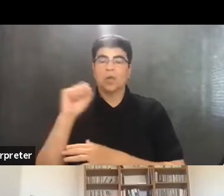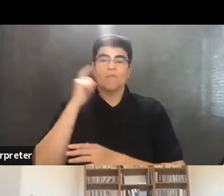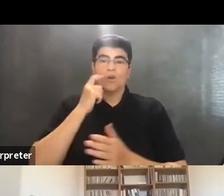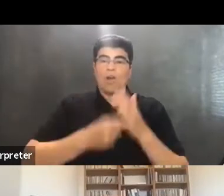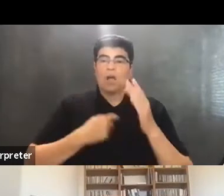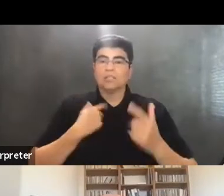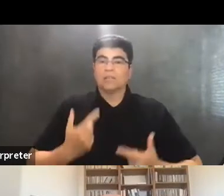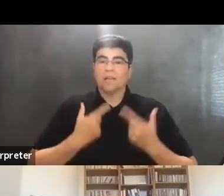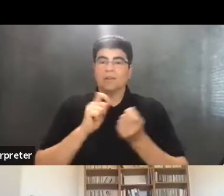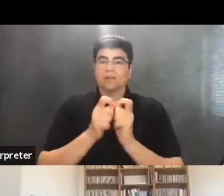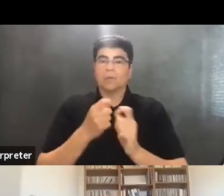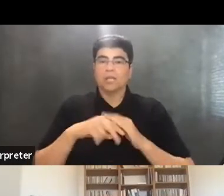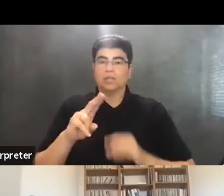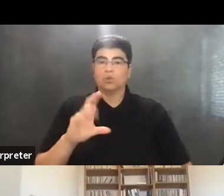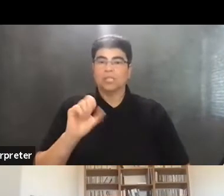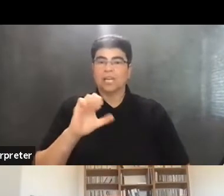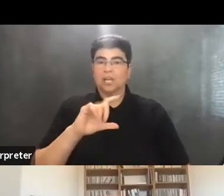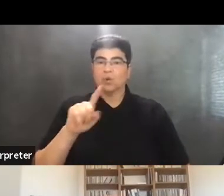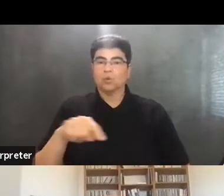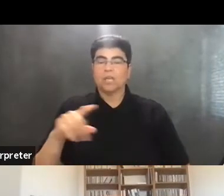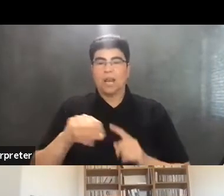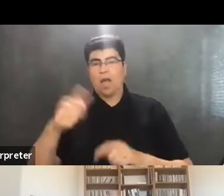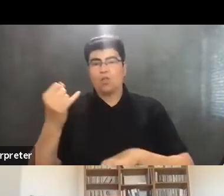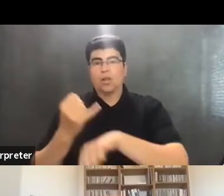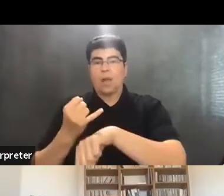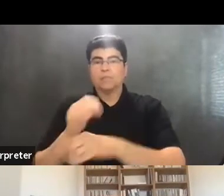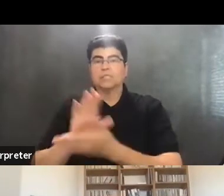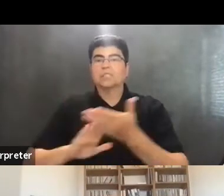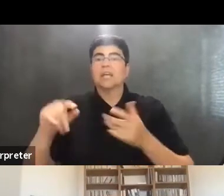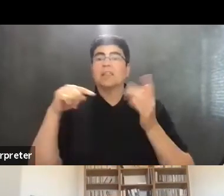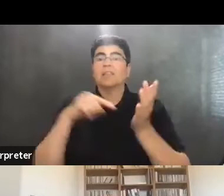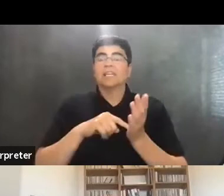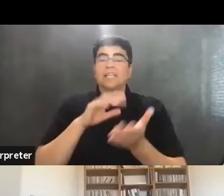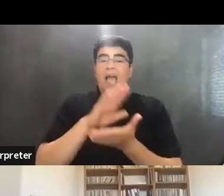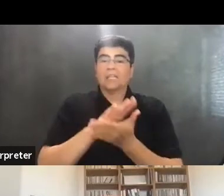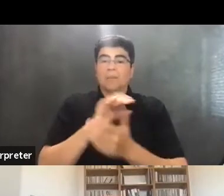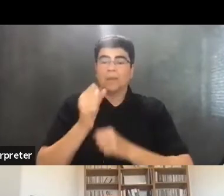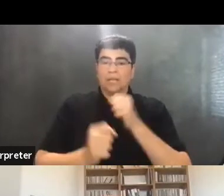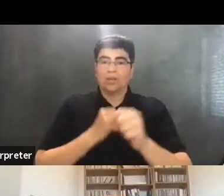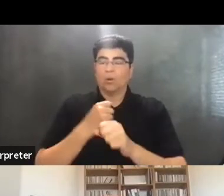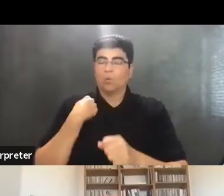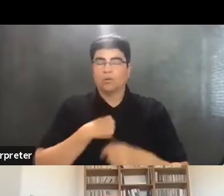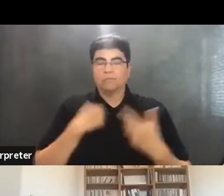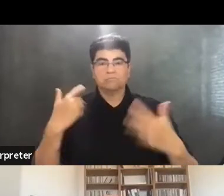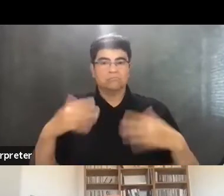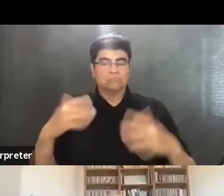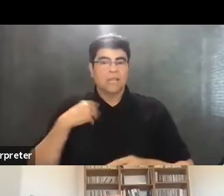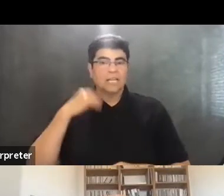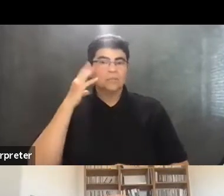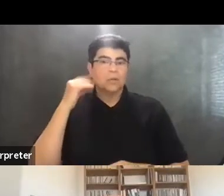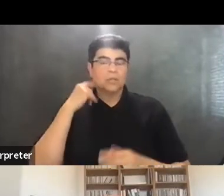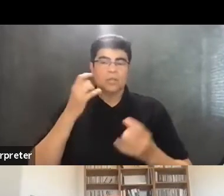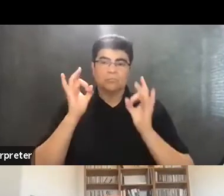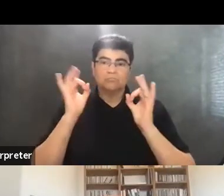adjustment at UC Santa Cruz and other campuses this academic year have experienced extraordinary repression for